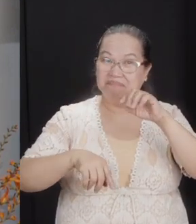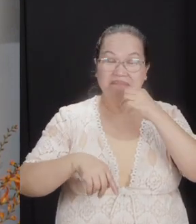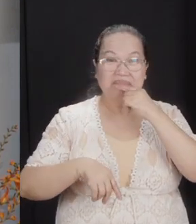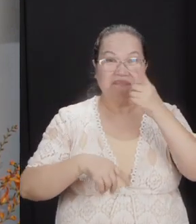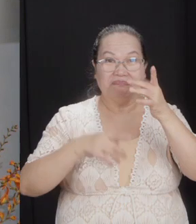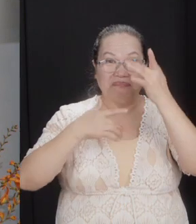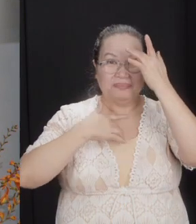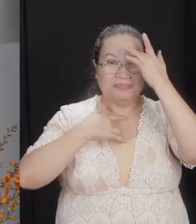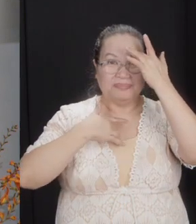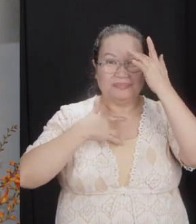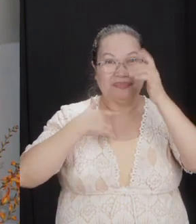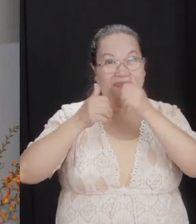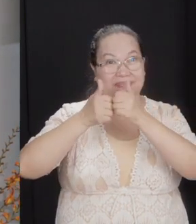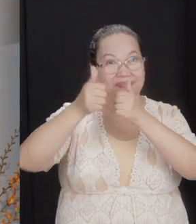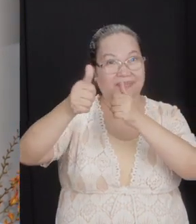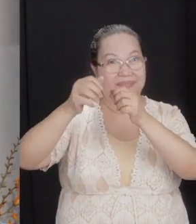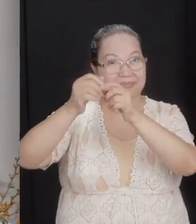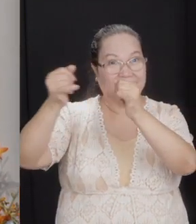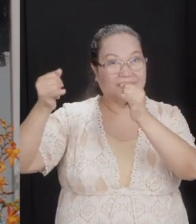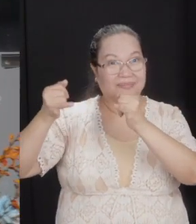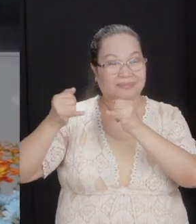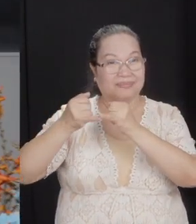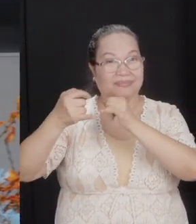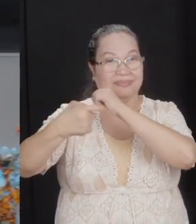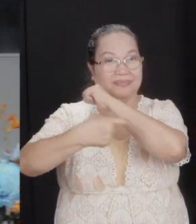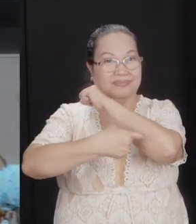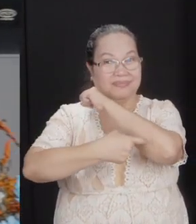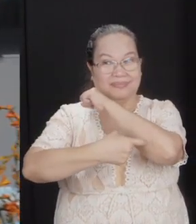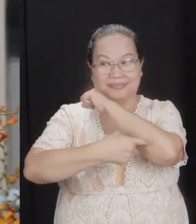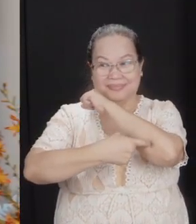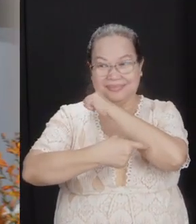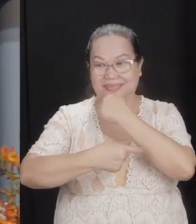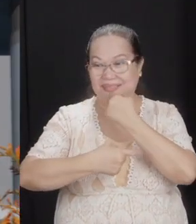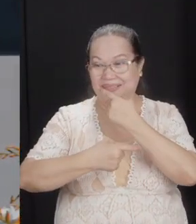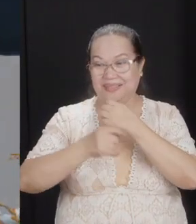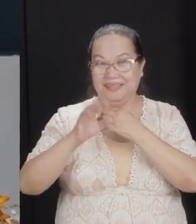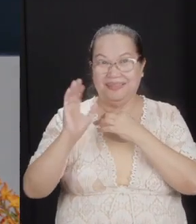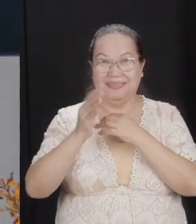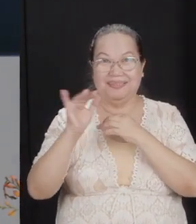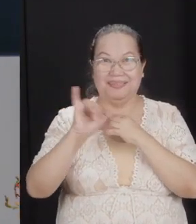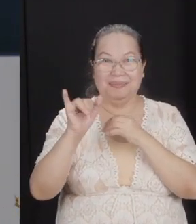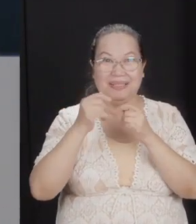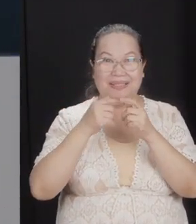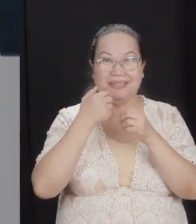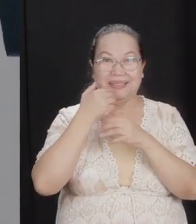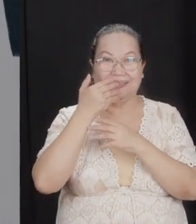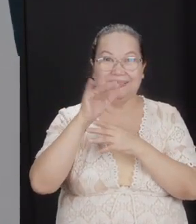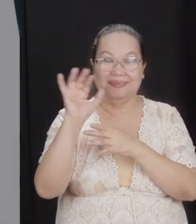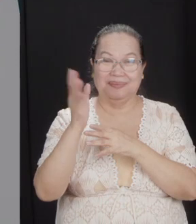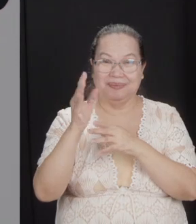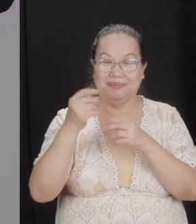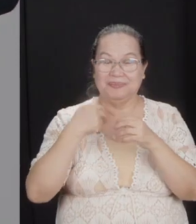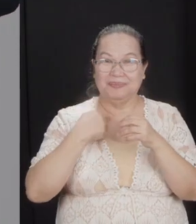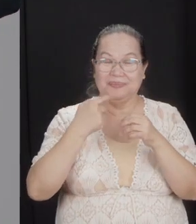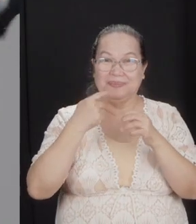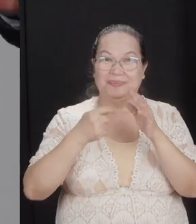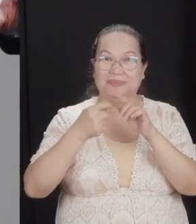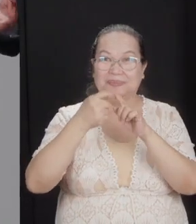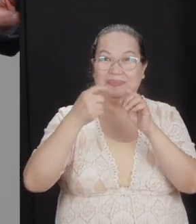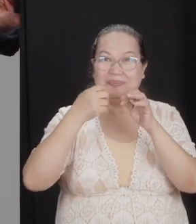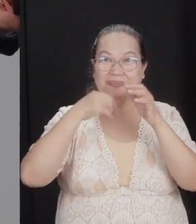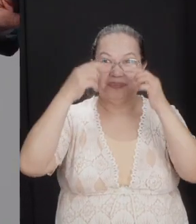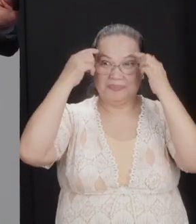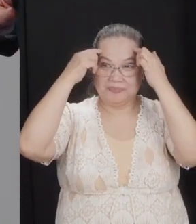health or distance. Some temptations are just too strong online. These are top of the mind,